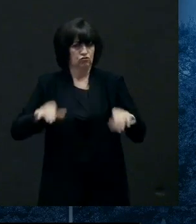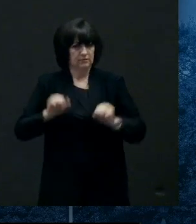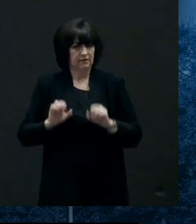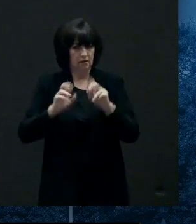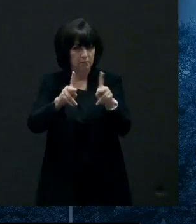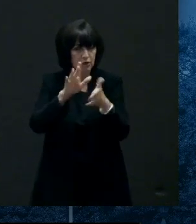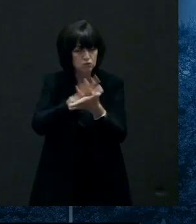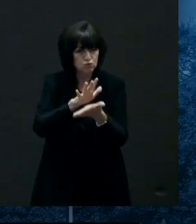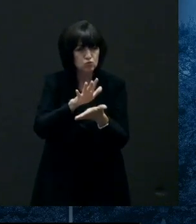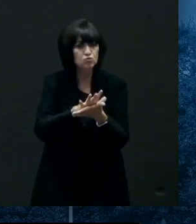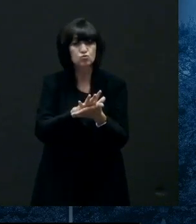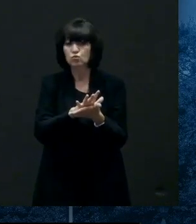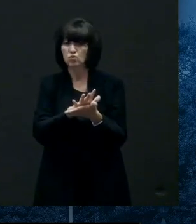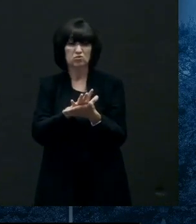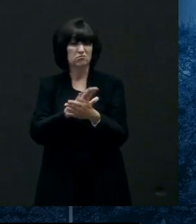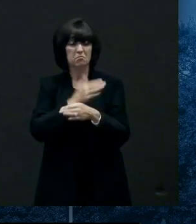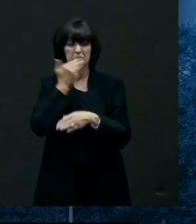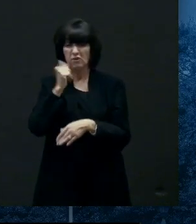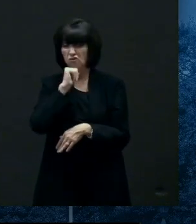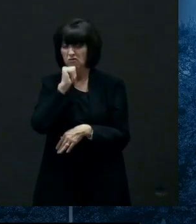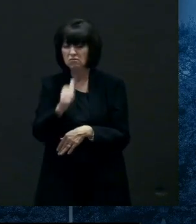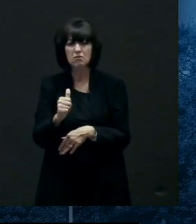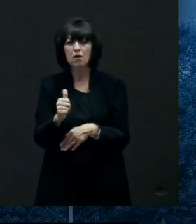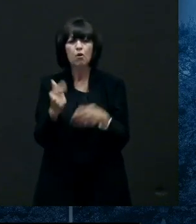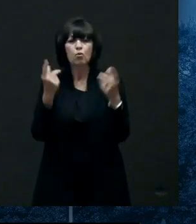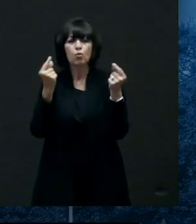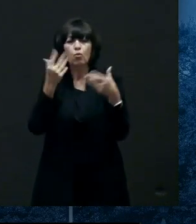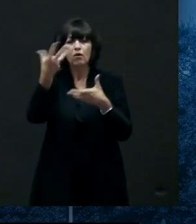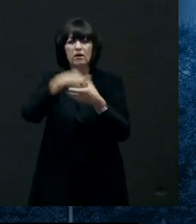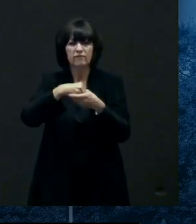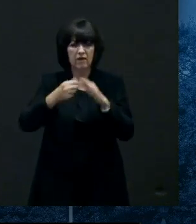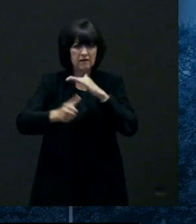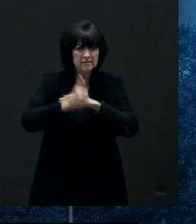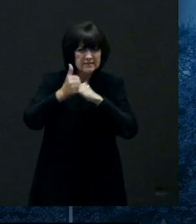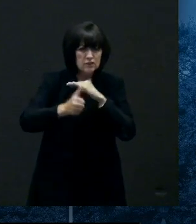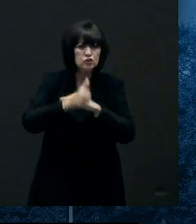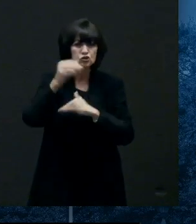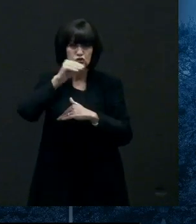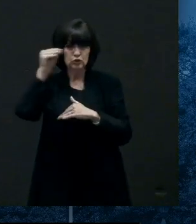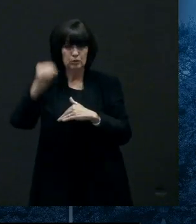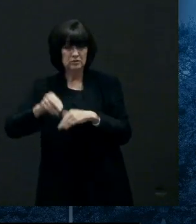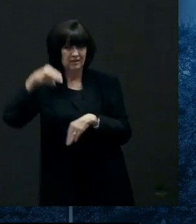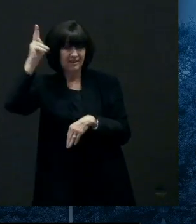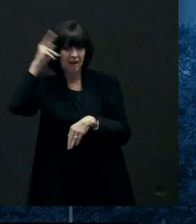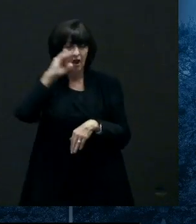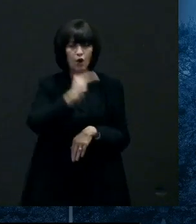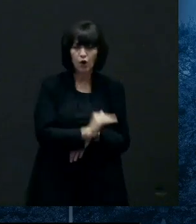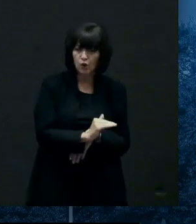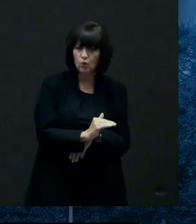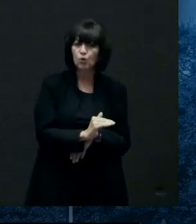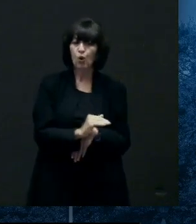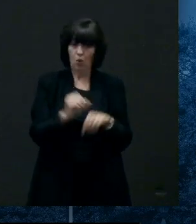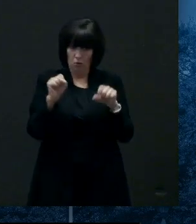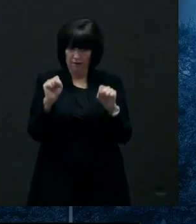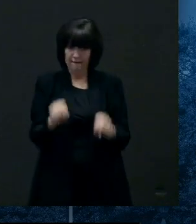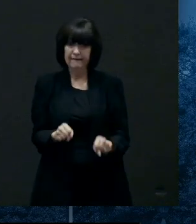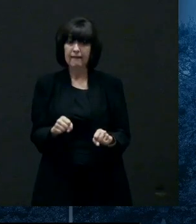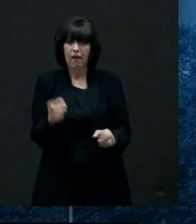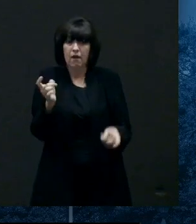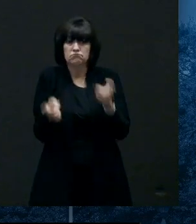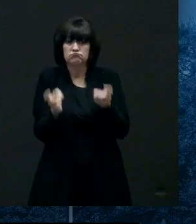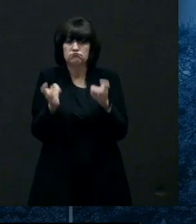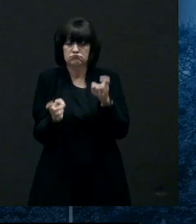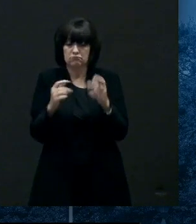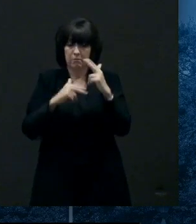with with children and i think that's been really helpful to schools and uh it's been a way that we've been able to provide uh